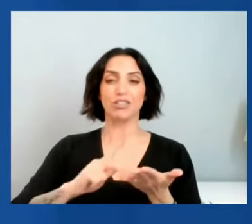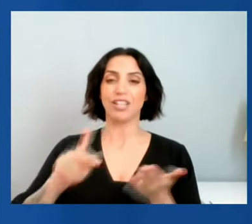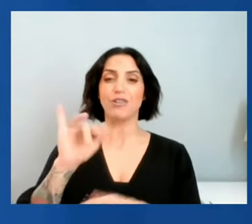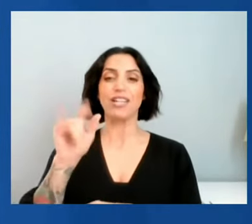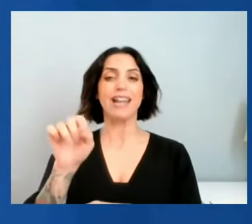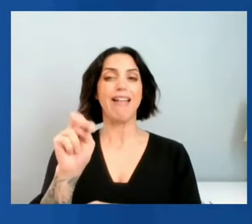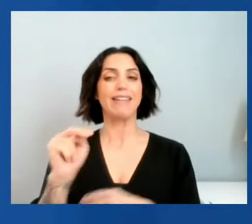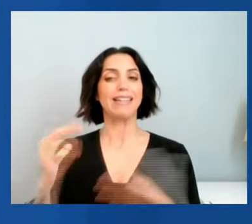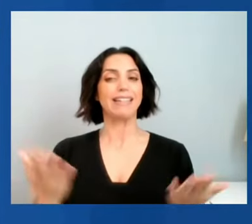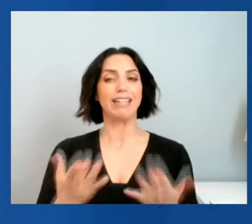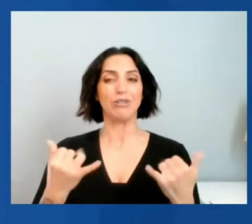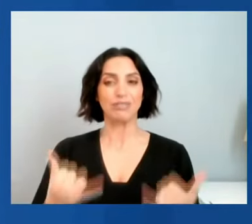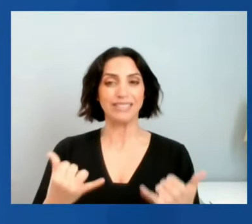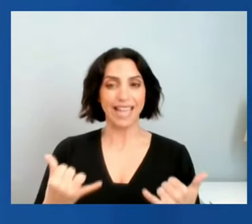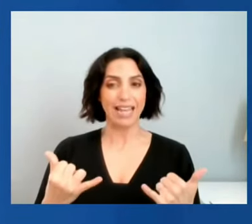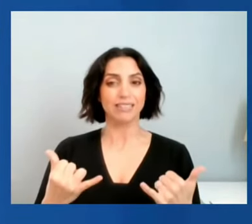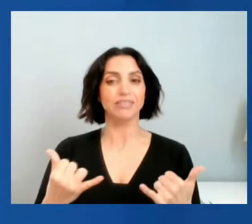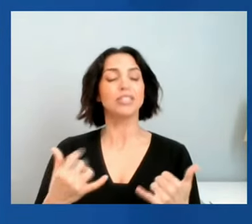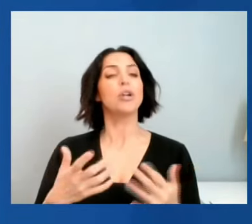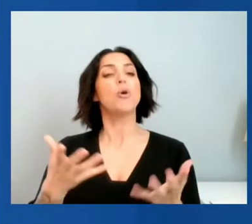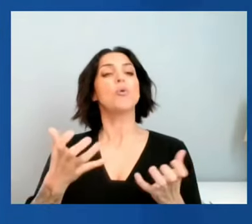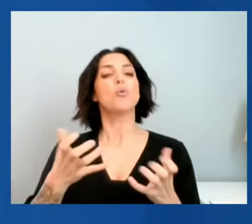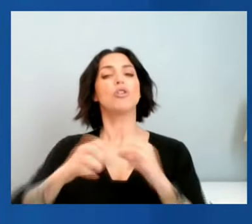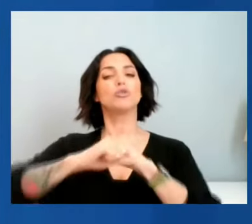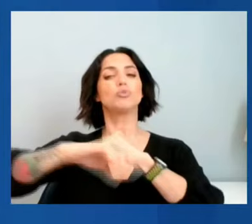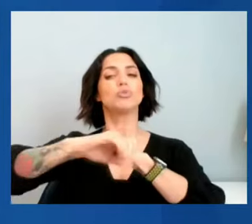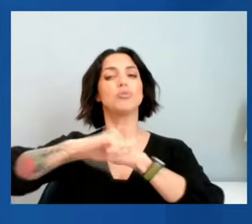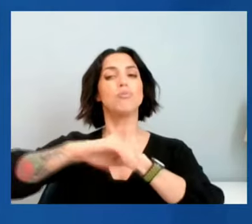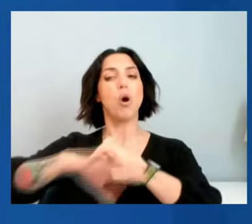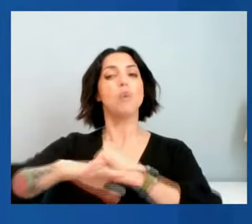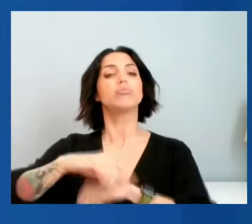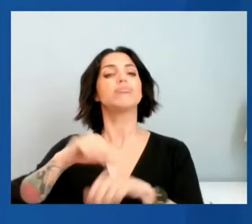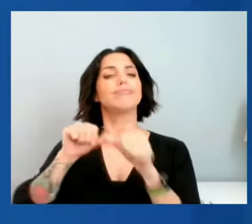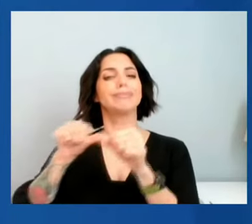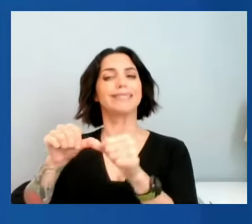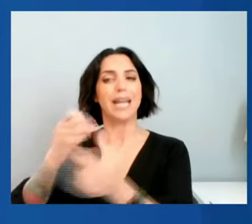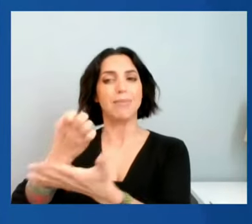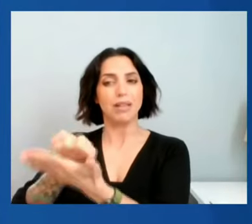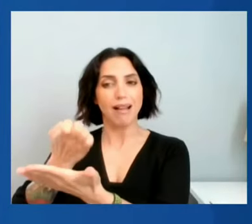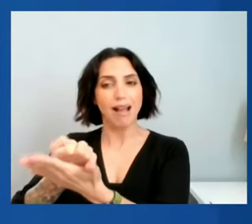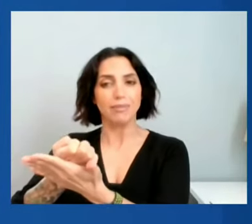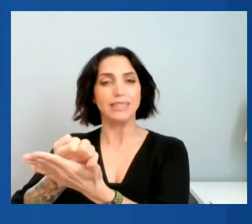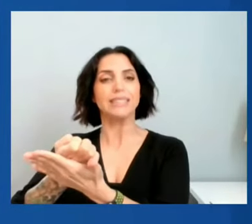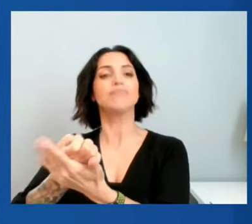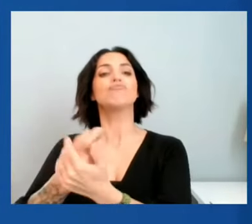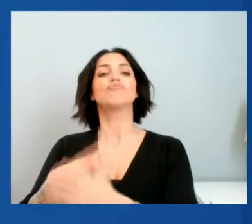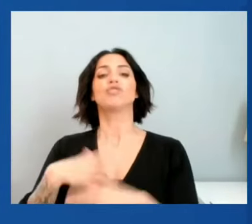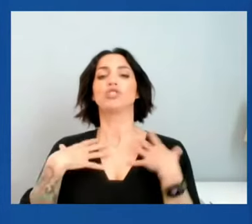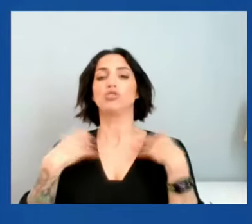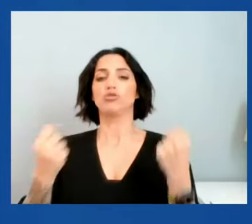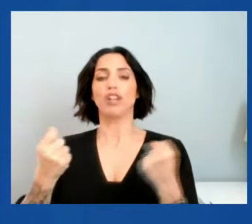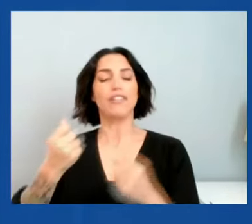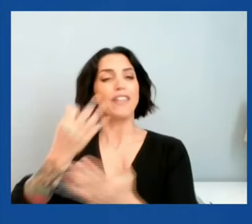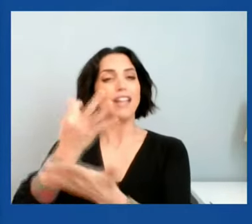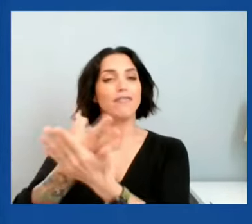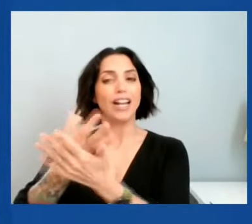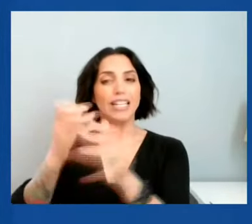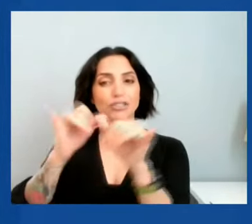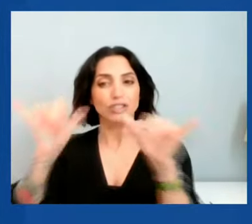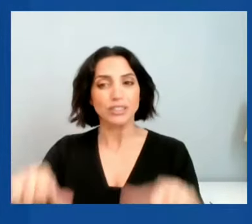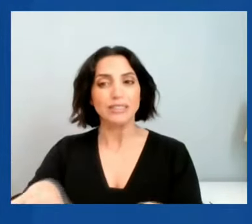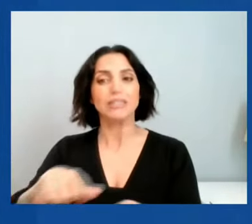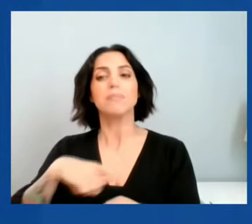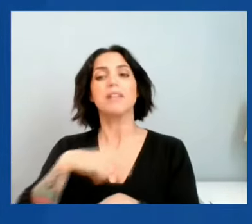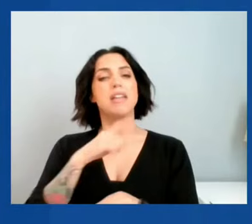of the financial system, and strengthening our national security are at the heart of the Atlantic Council's mission.